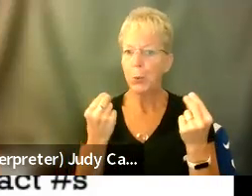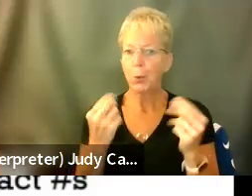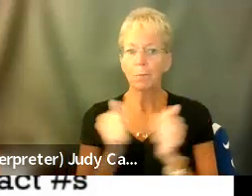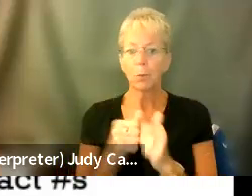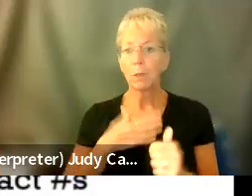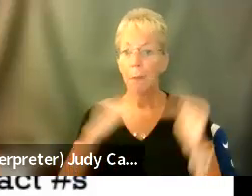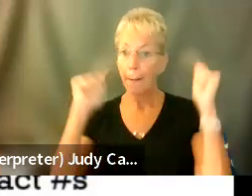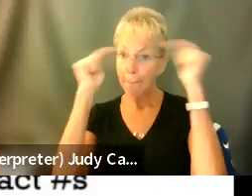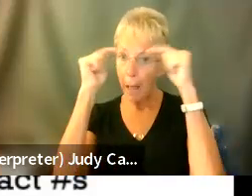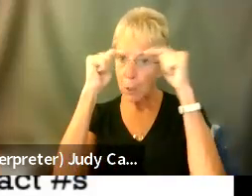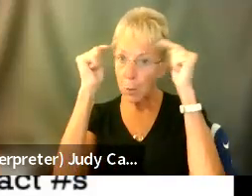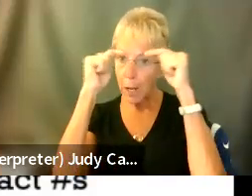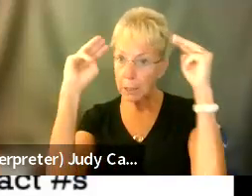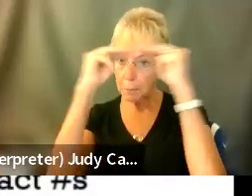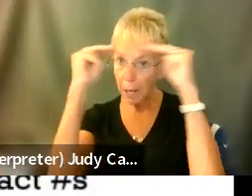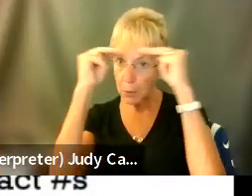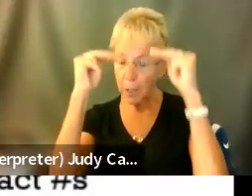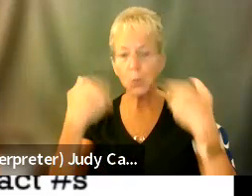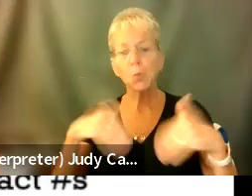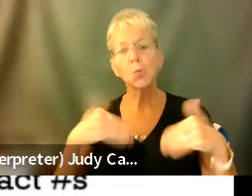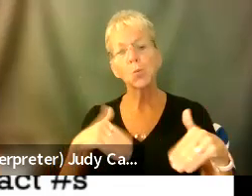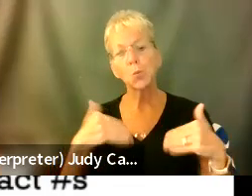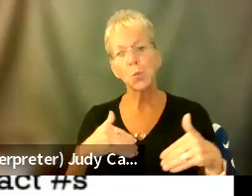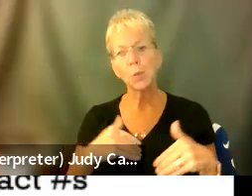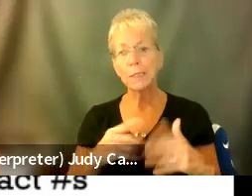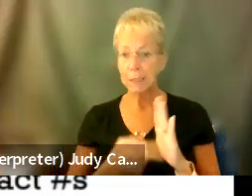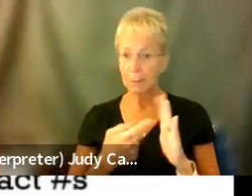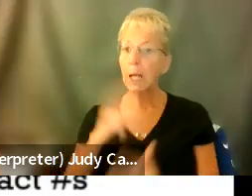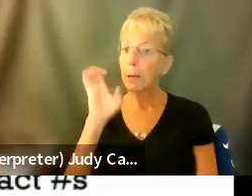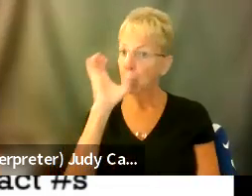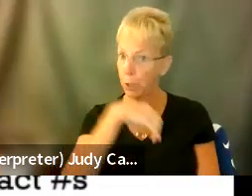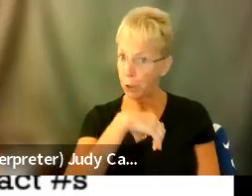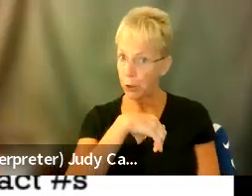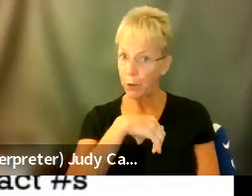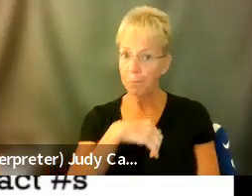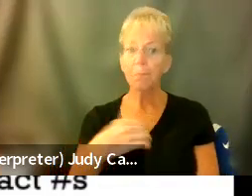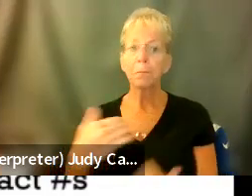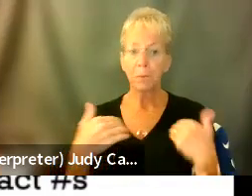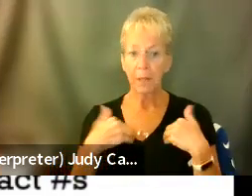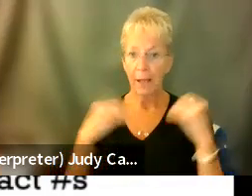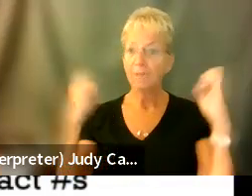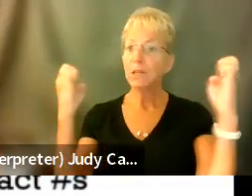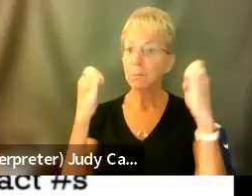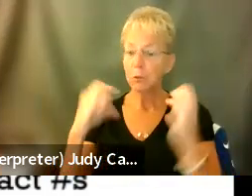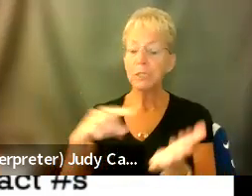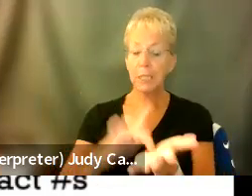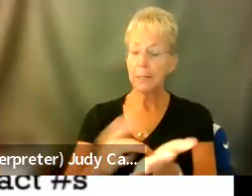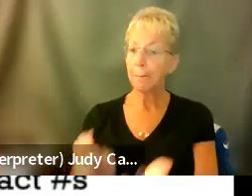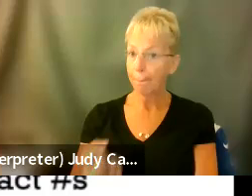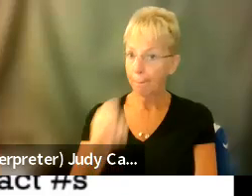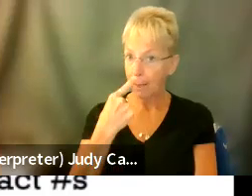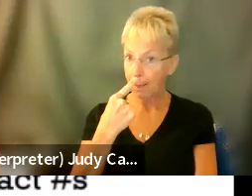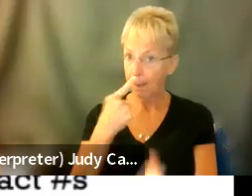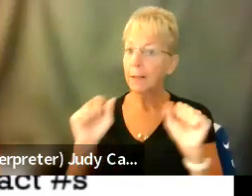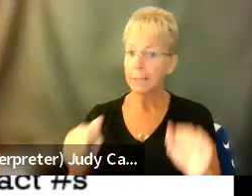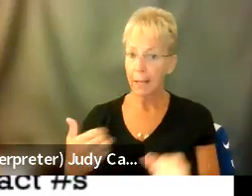migraines. Like I said, it looks weird. So I do have an emergency pill that can be given to